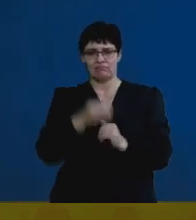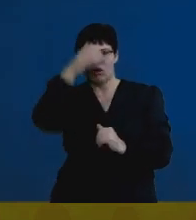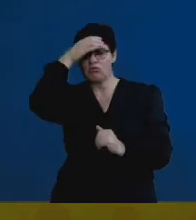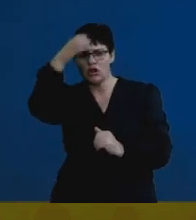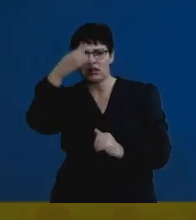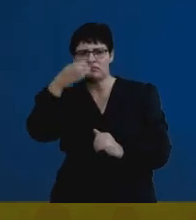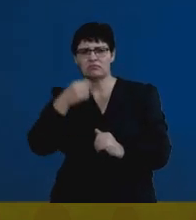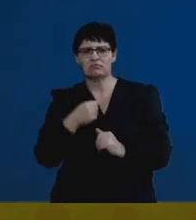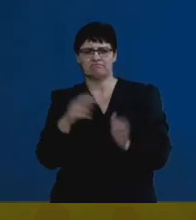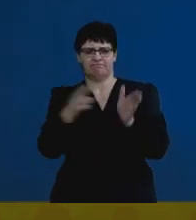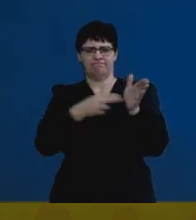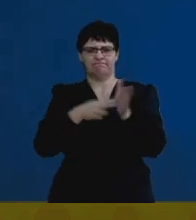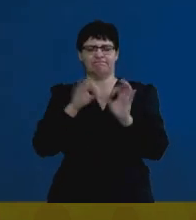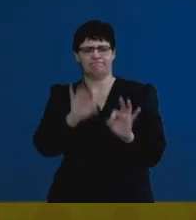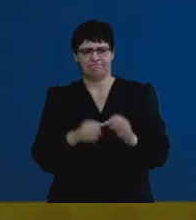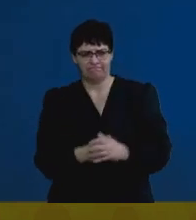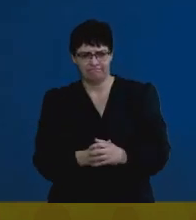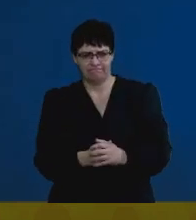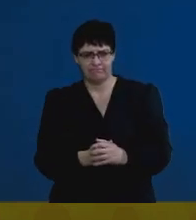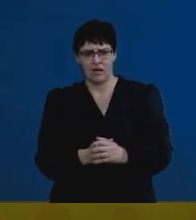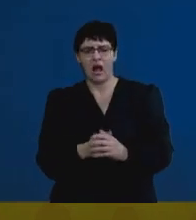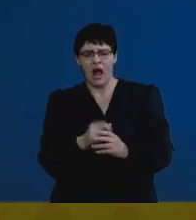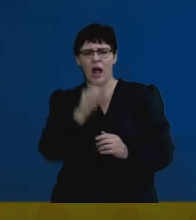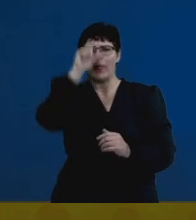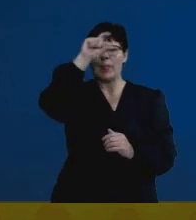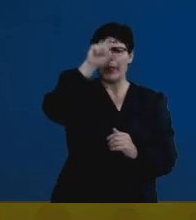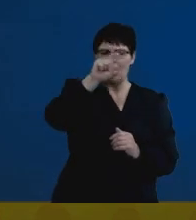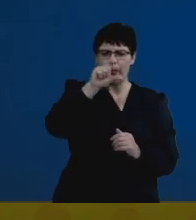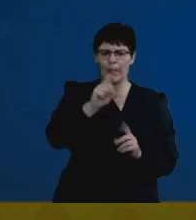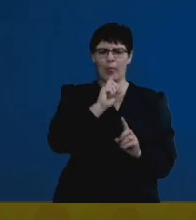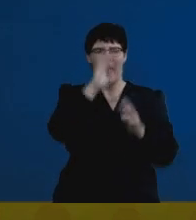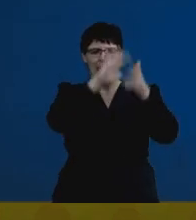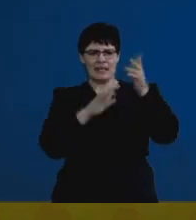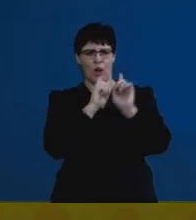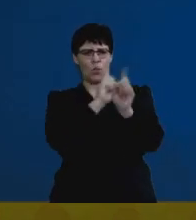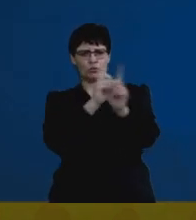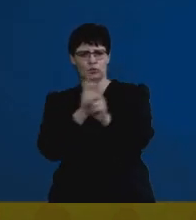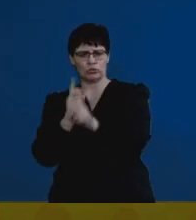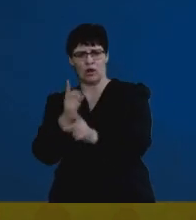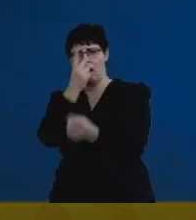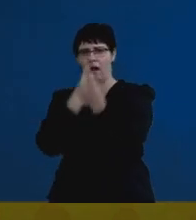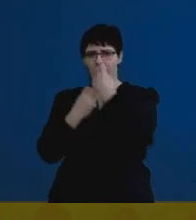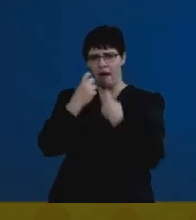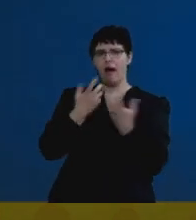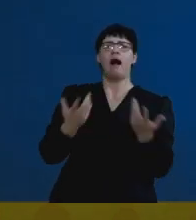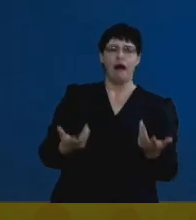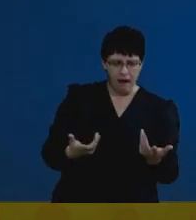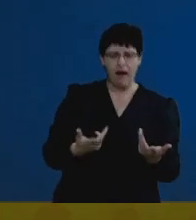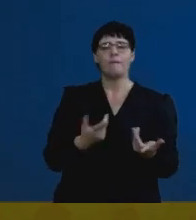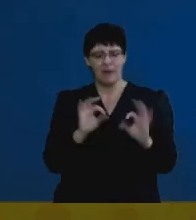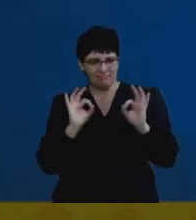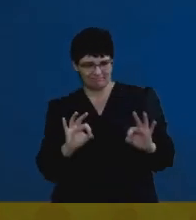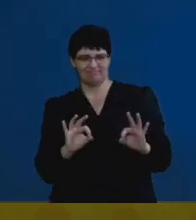astigmatism. So, these short little essay questions will help you to be able to improve the ability to